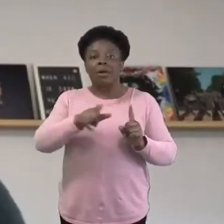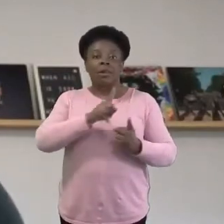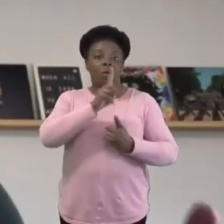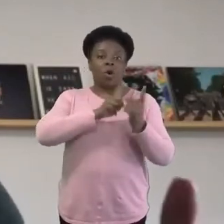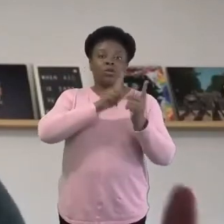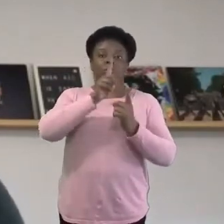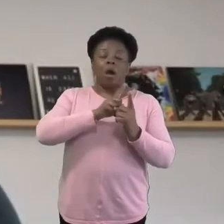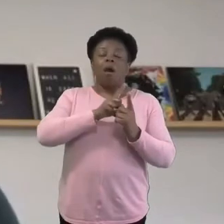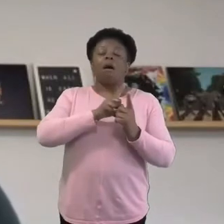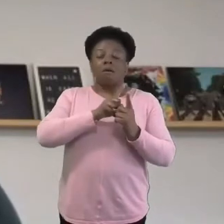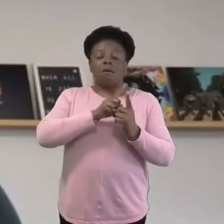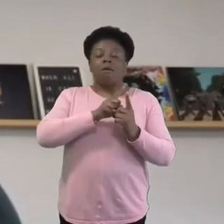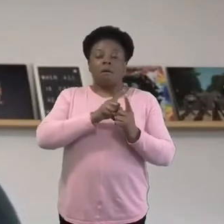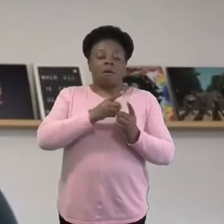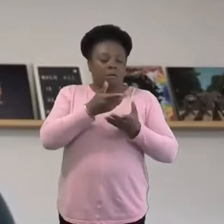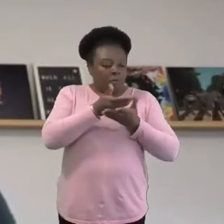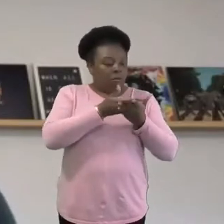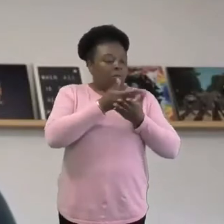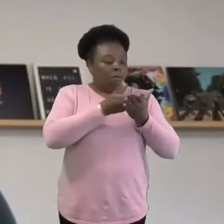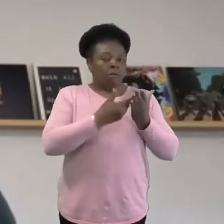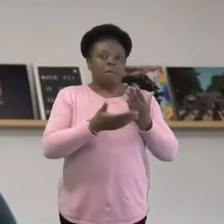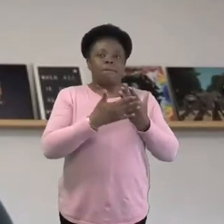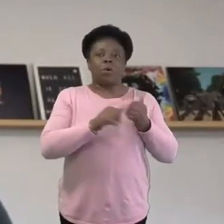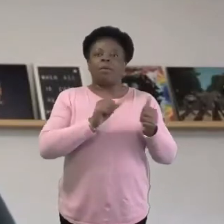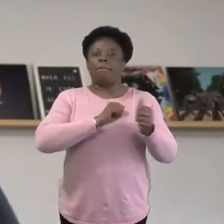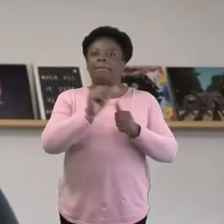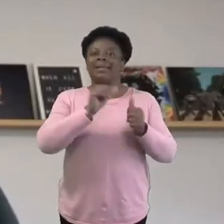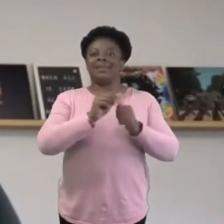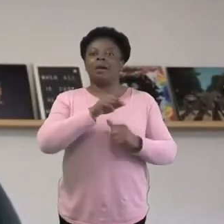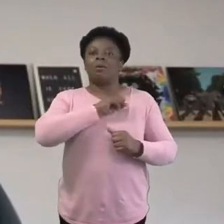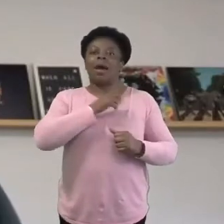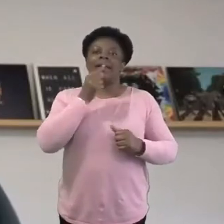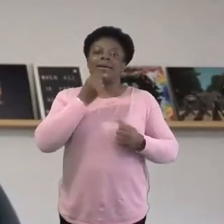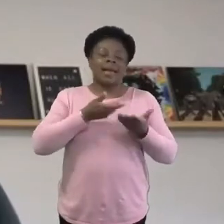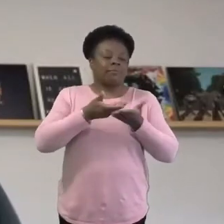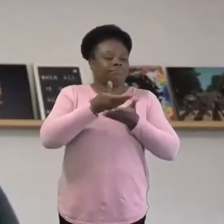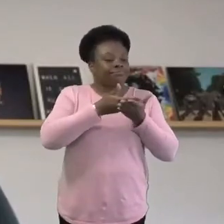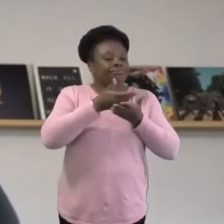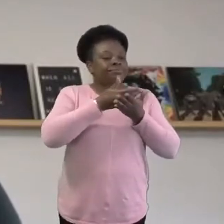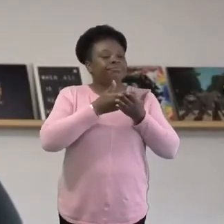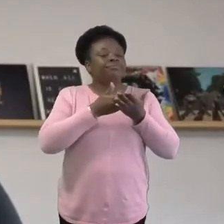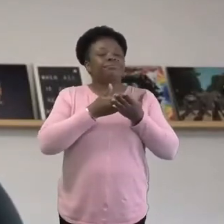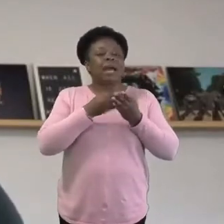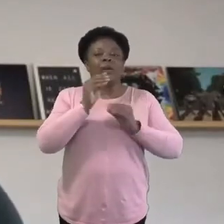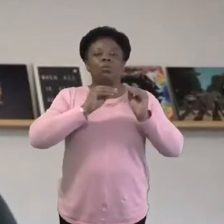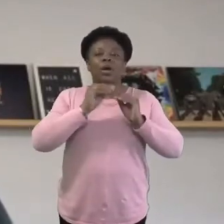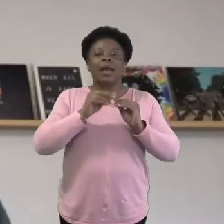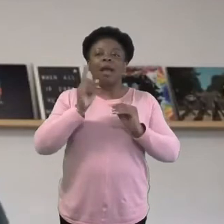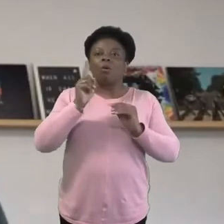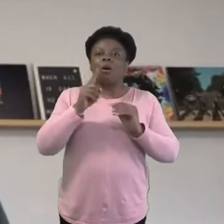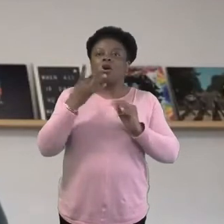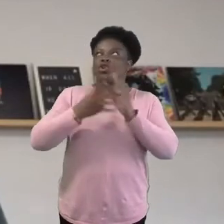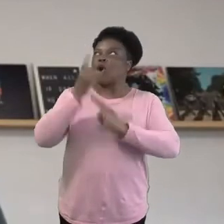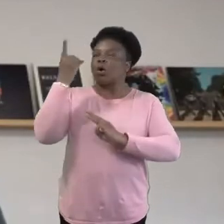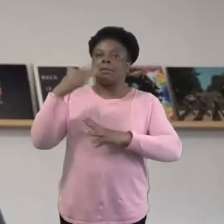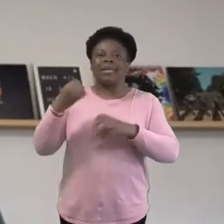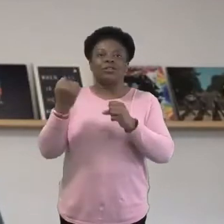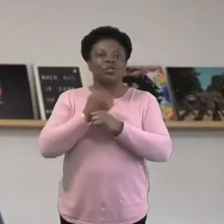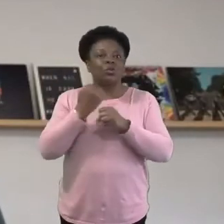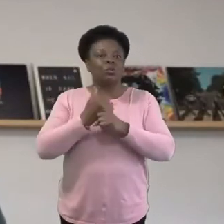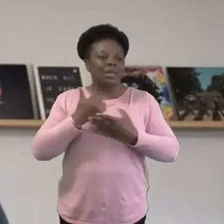because walking one-to-one, they can talk, and I can see what God is doing in a way that isn't always possible as part of a group session.